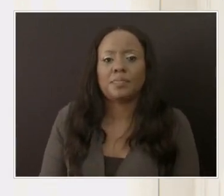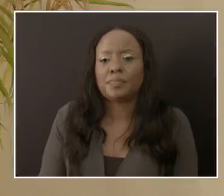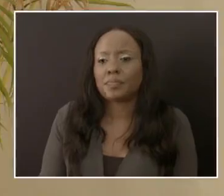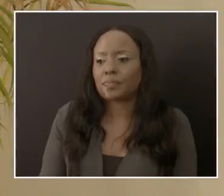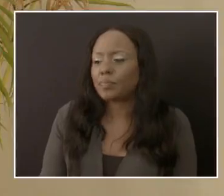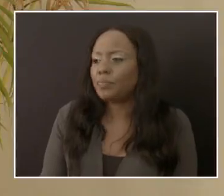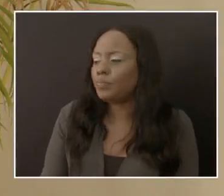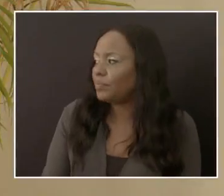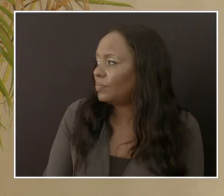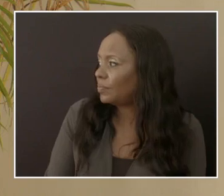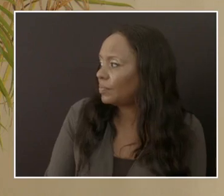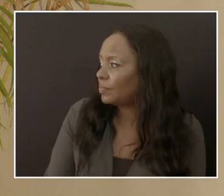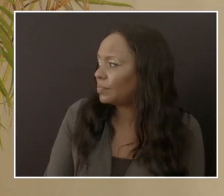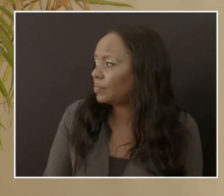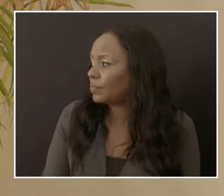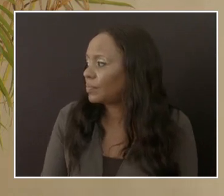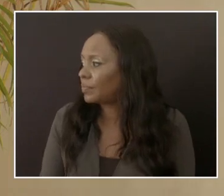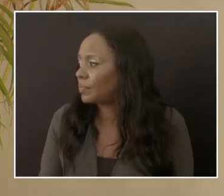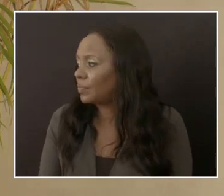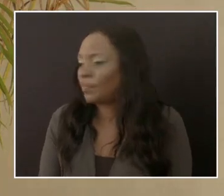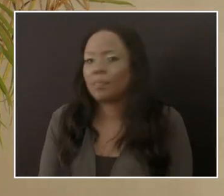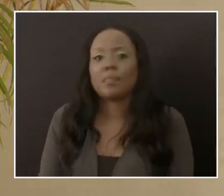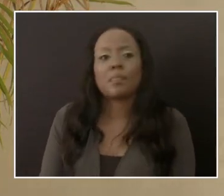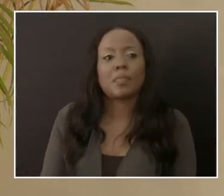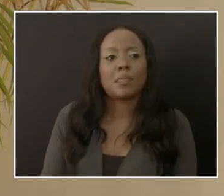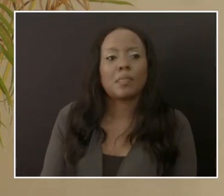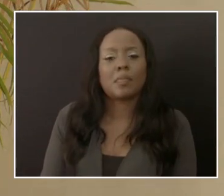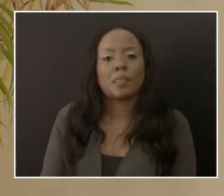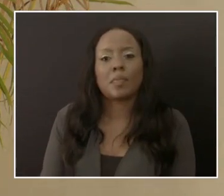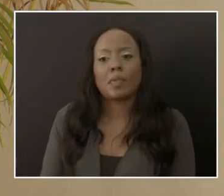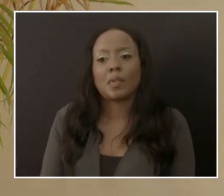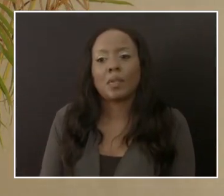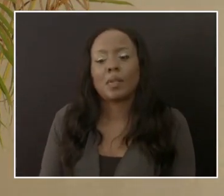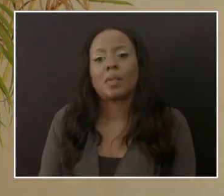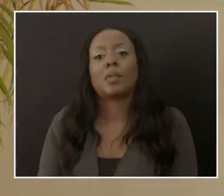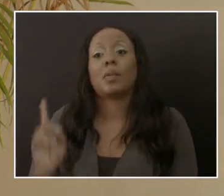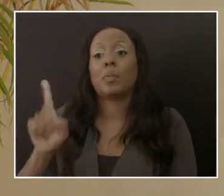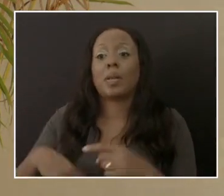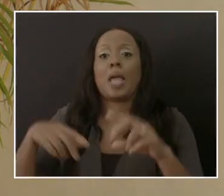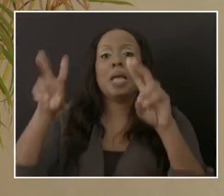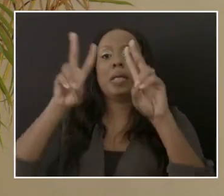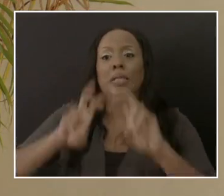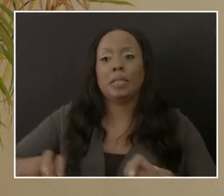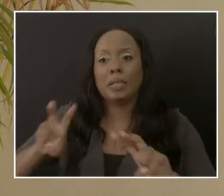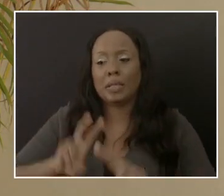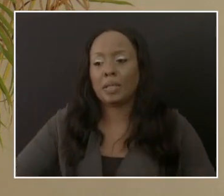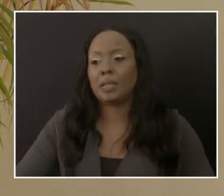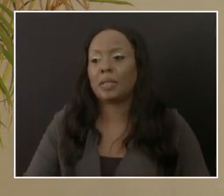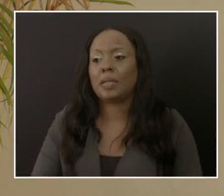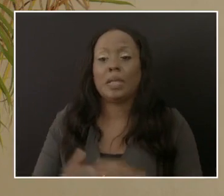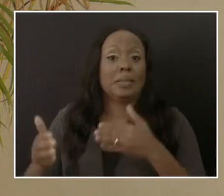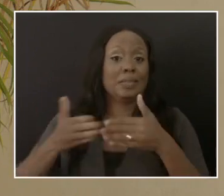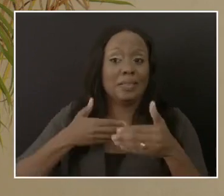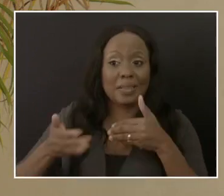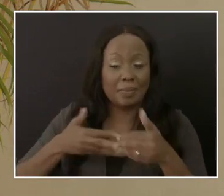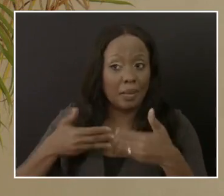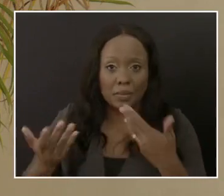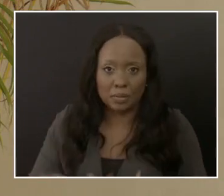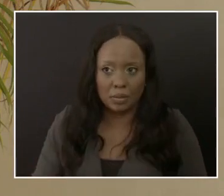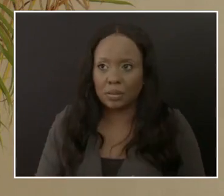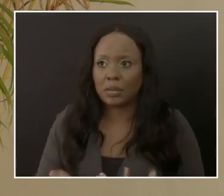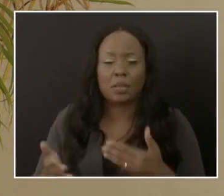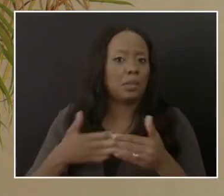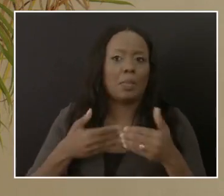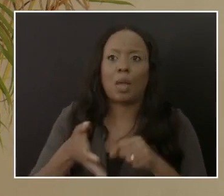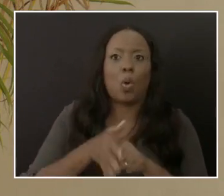So I'm sure if you really look at it in any testing situation, it doesn't really matter for COVID. In anything that you do in terms of any